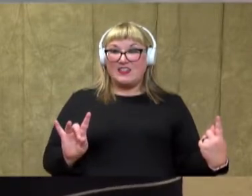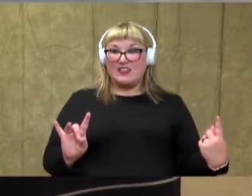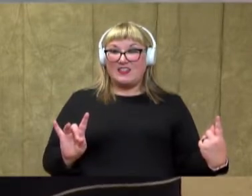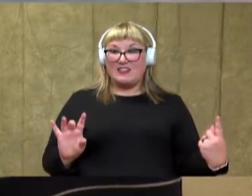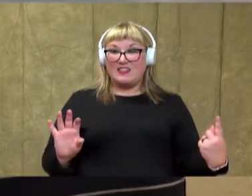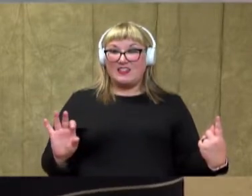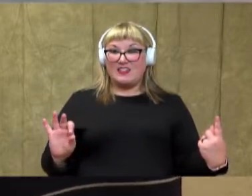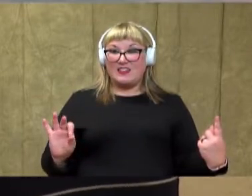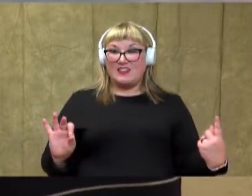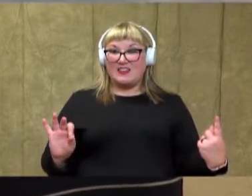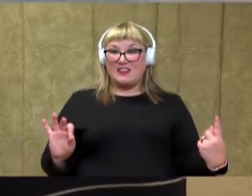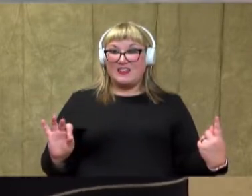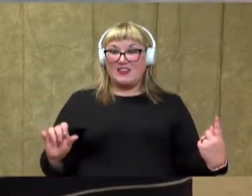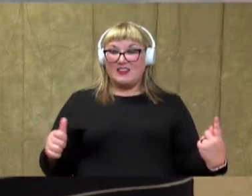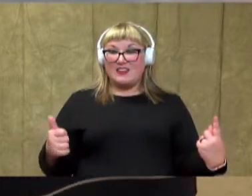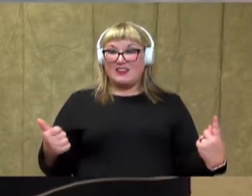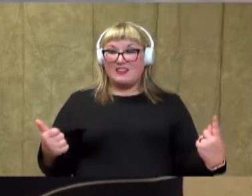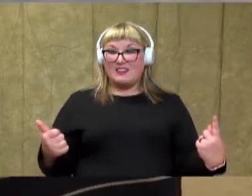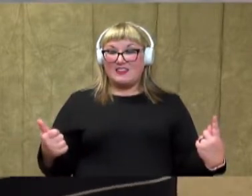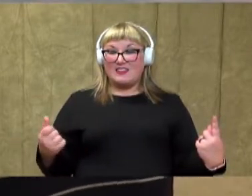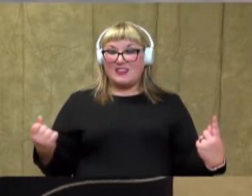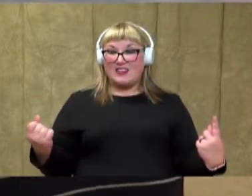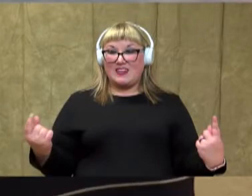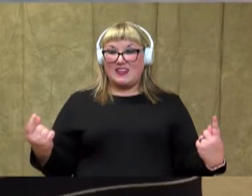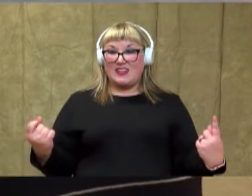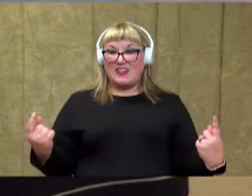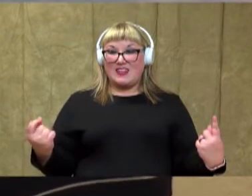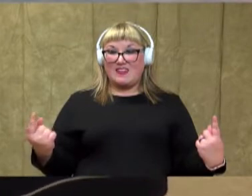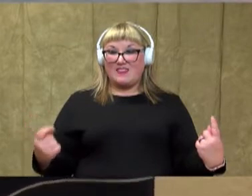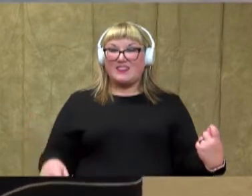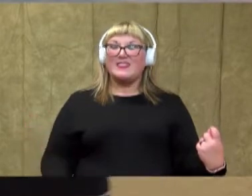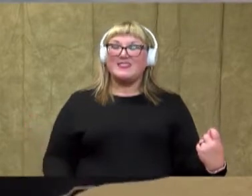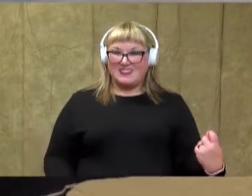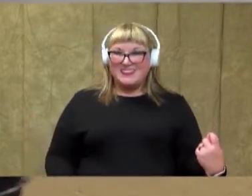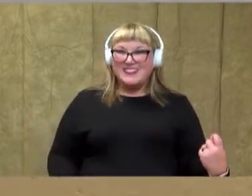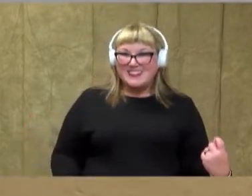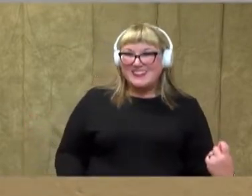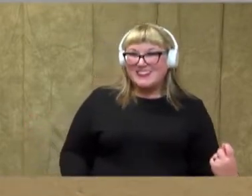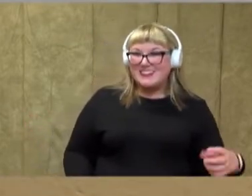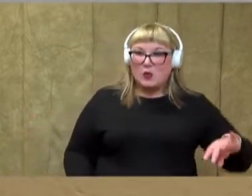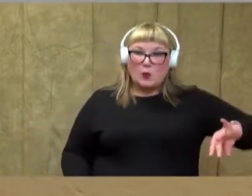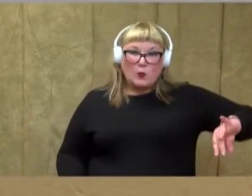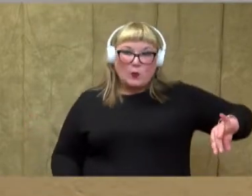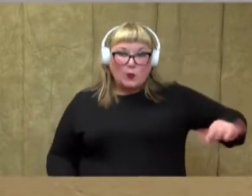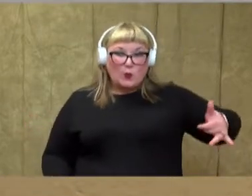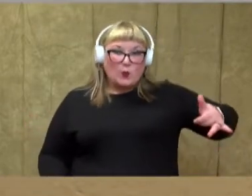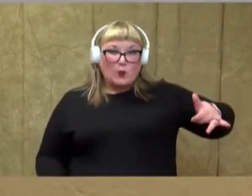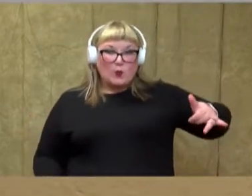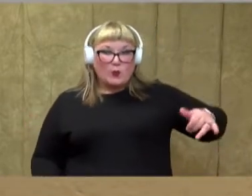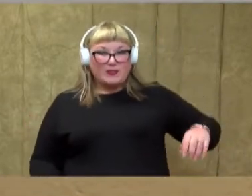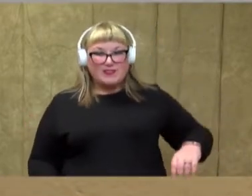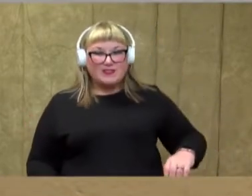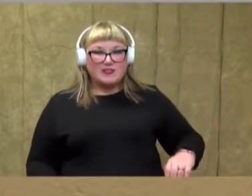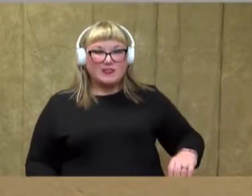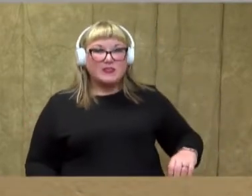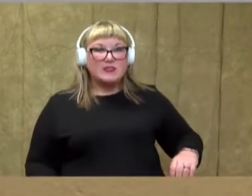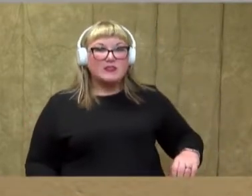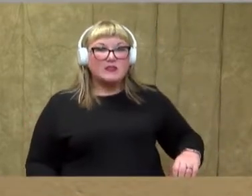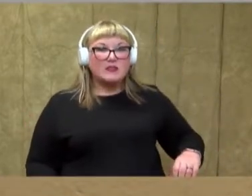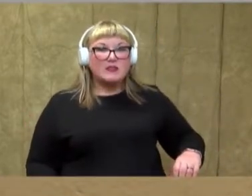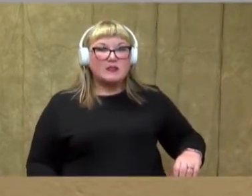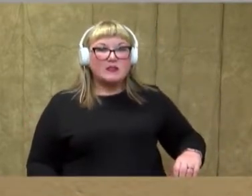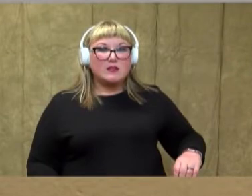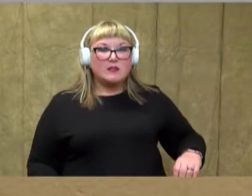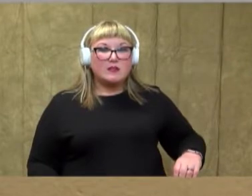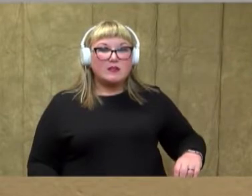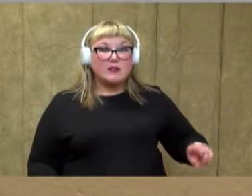8, 9, 10, 11. Awesome. Let's spin a few more times. What do you think it's going to land on this